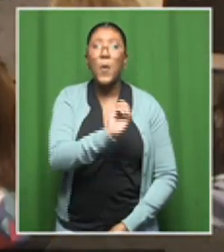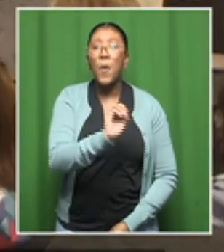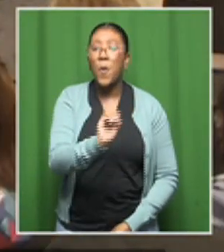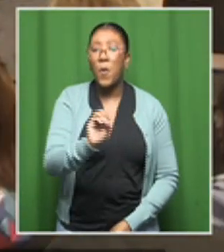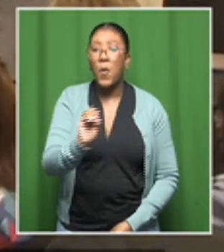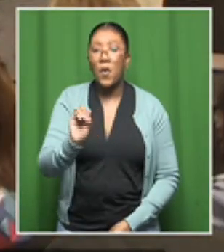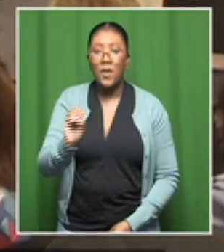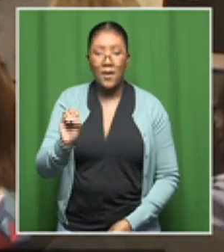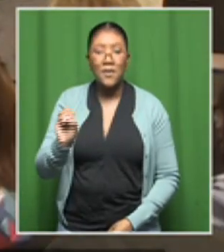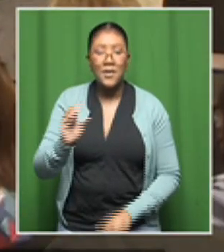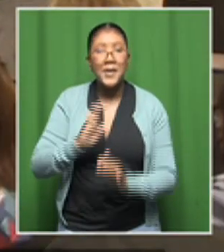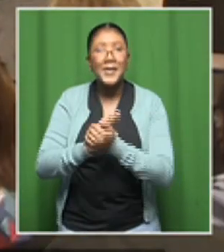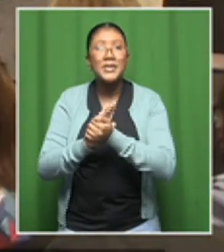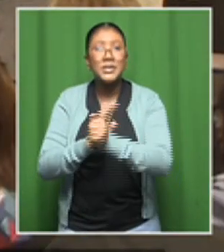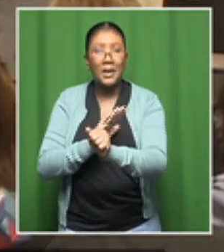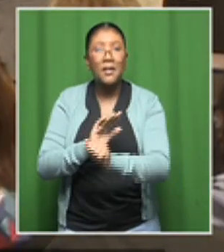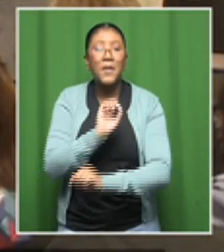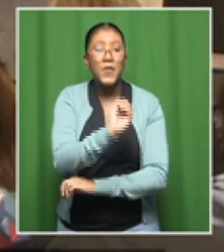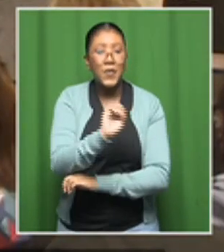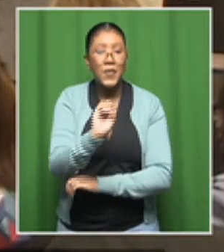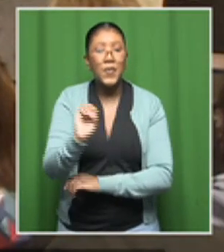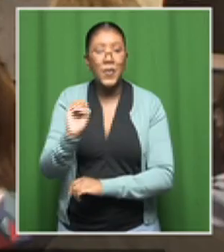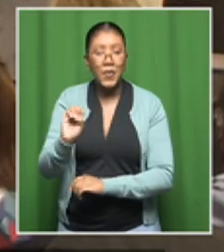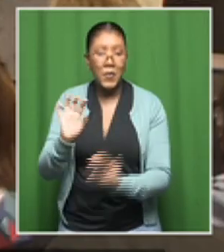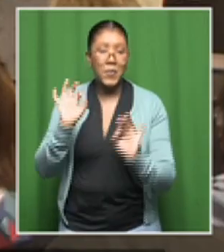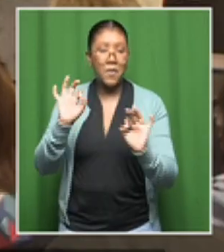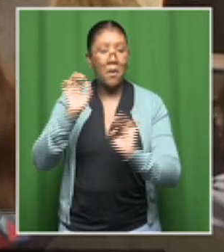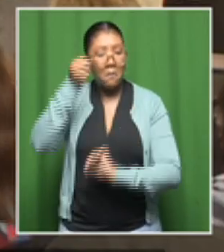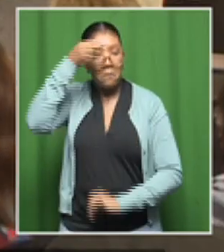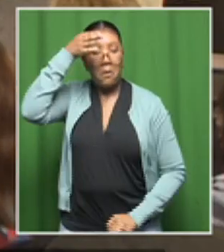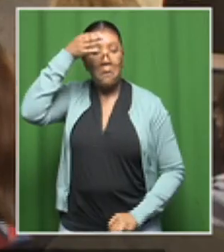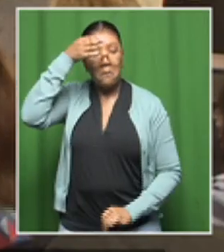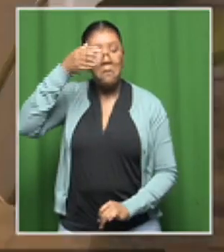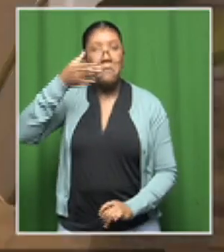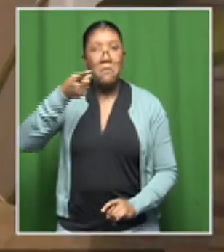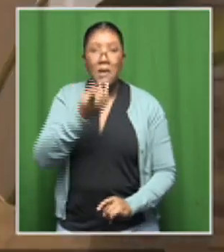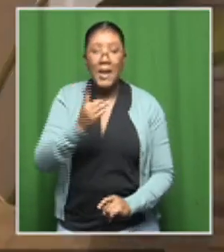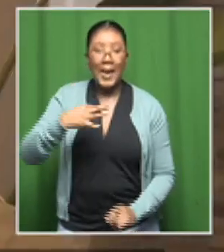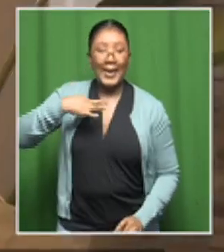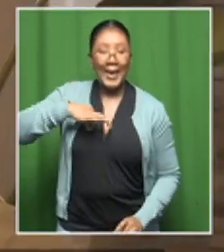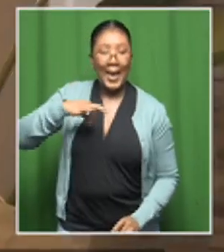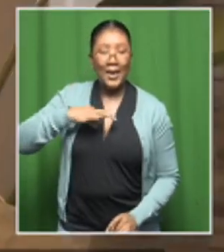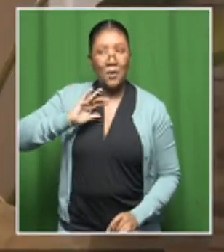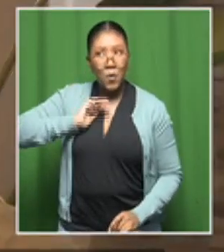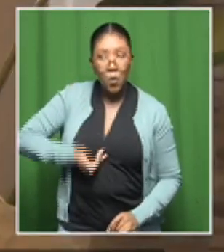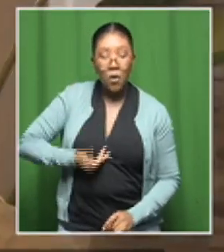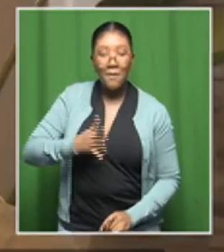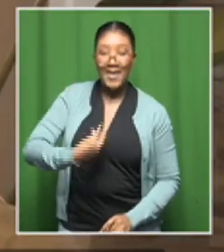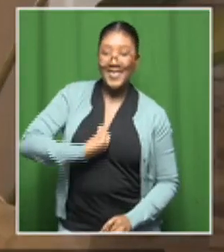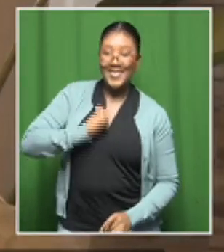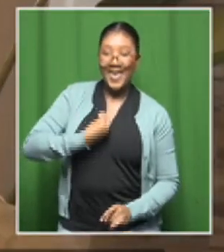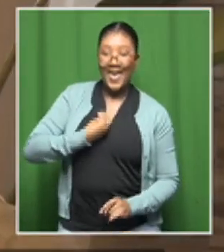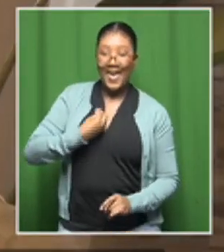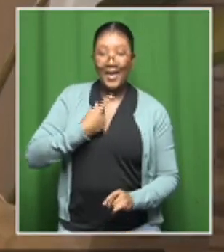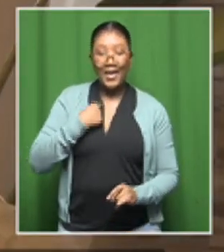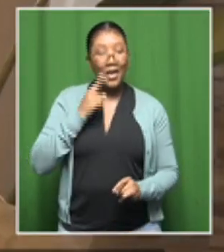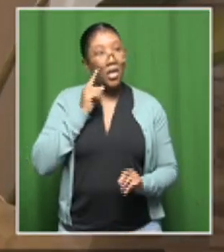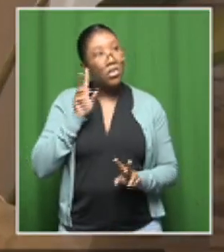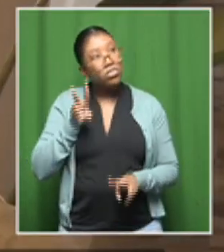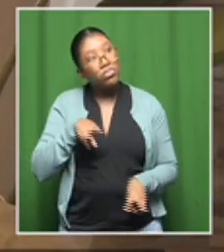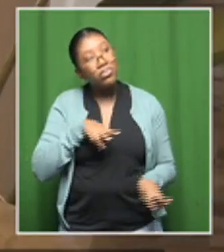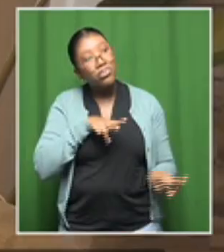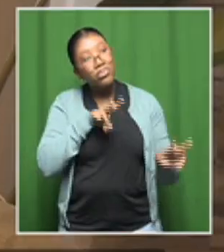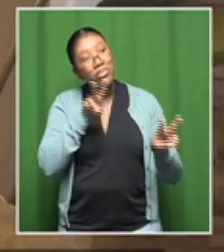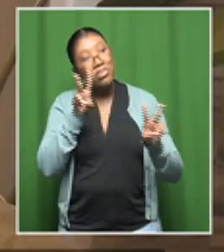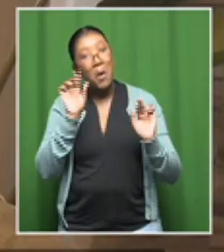this room, as I was saying last night, because you want young girls and young women to see themselves in this room, to see that it